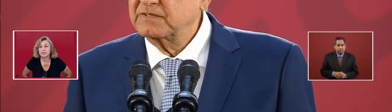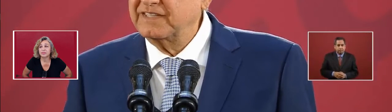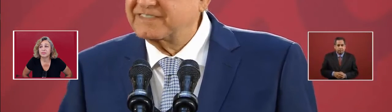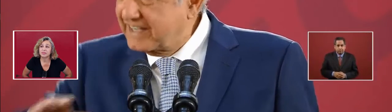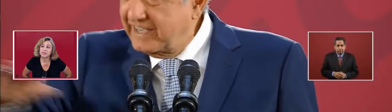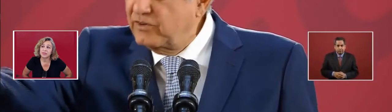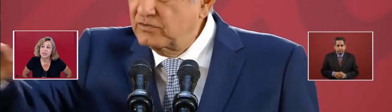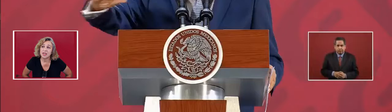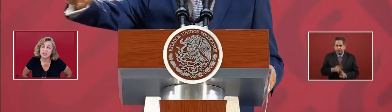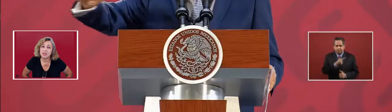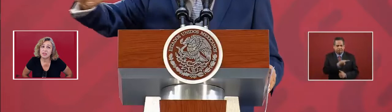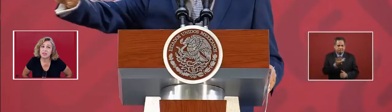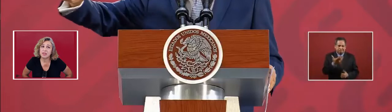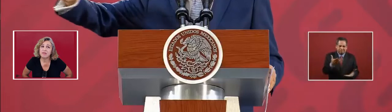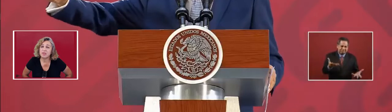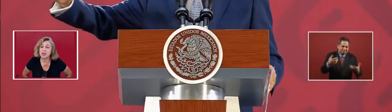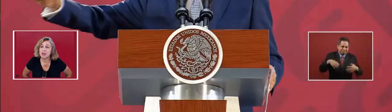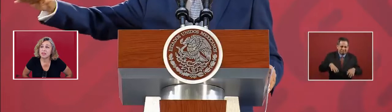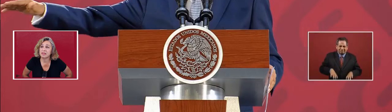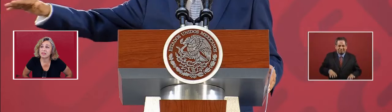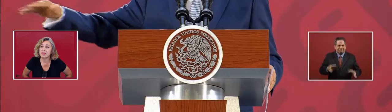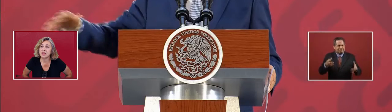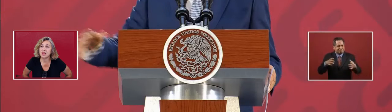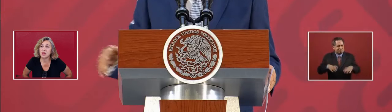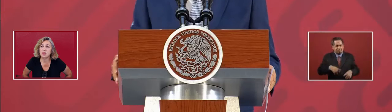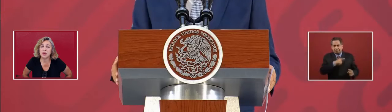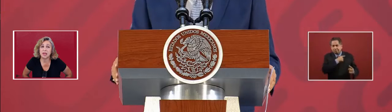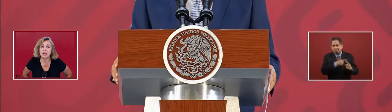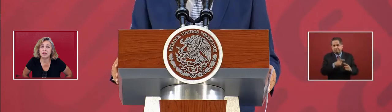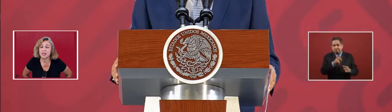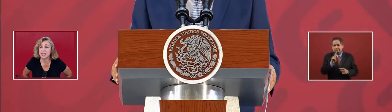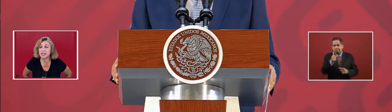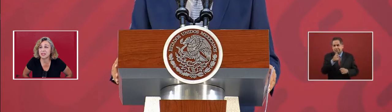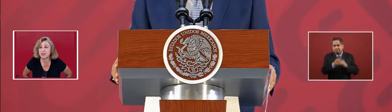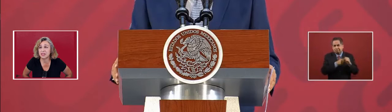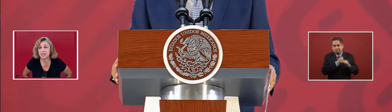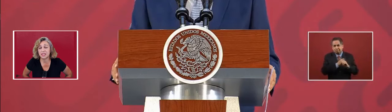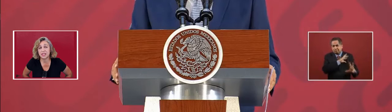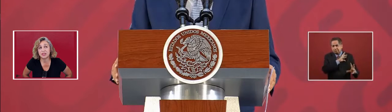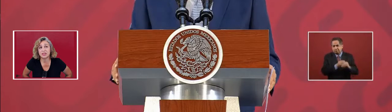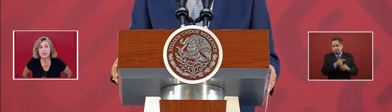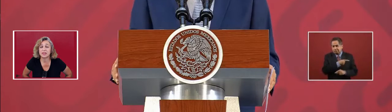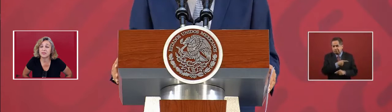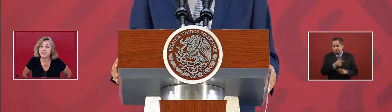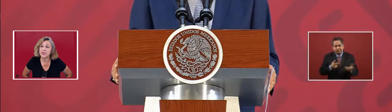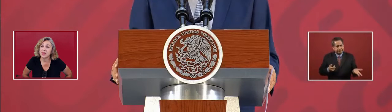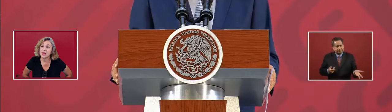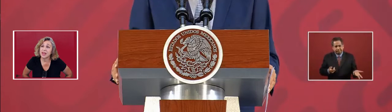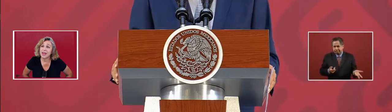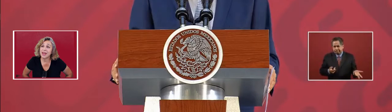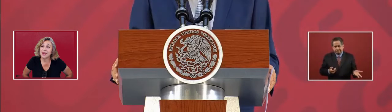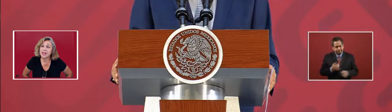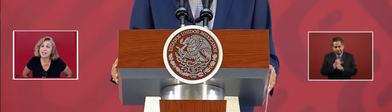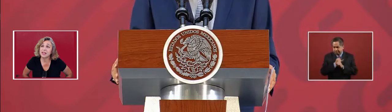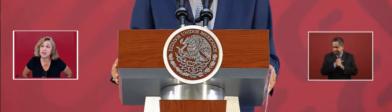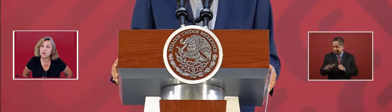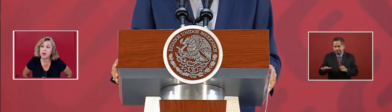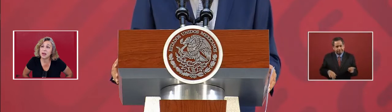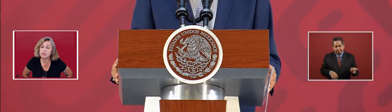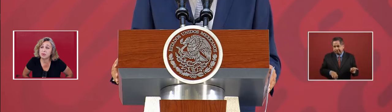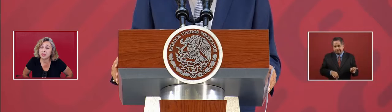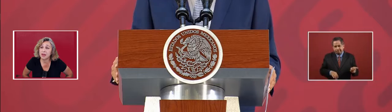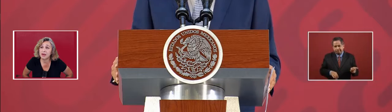the saqueo, the thievery, the looting of the last 36 years. And it is